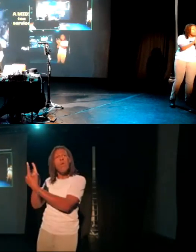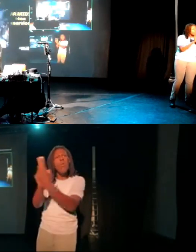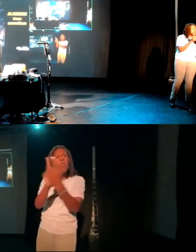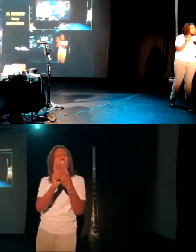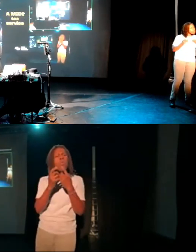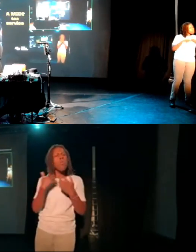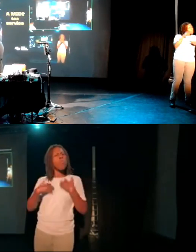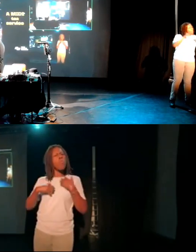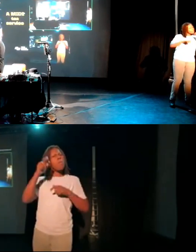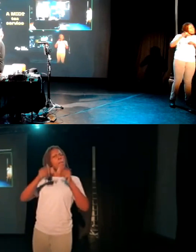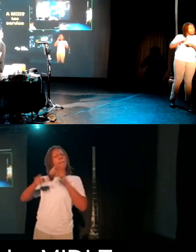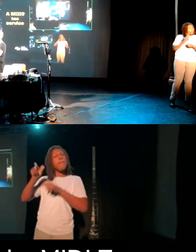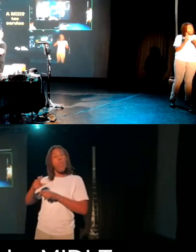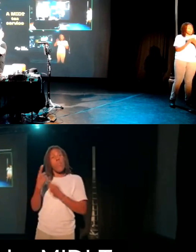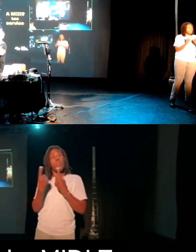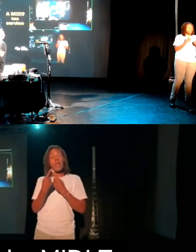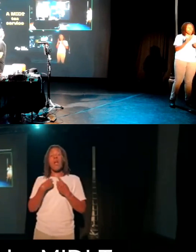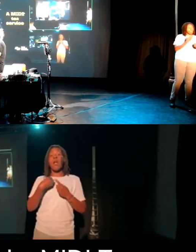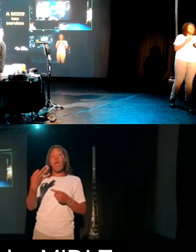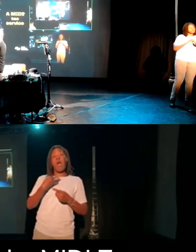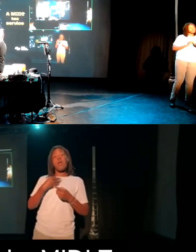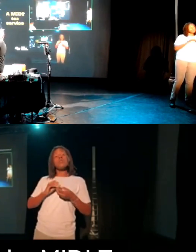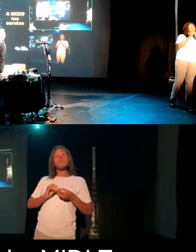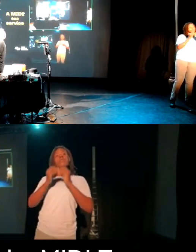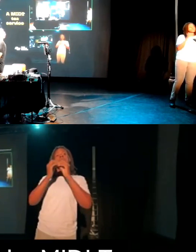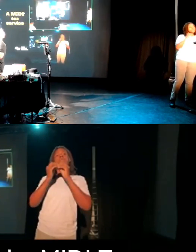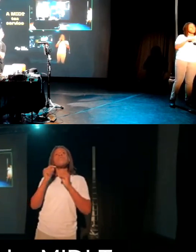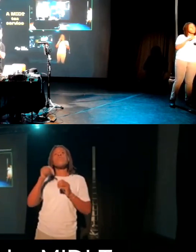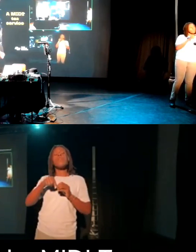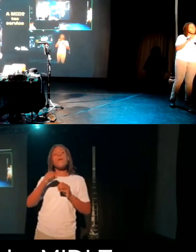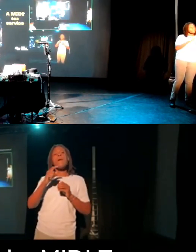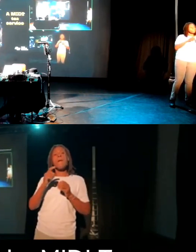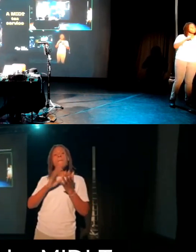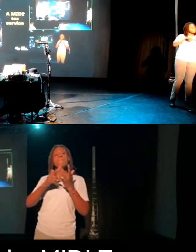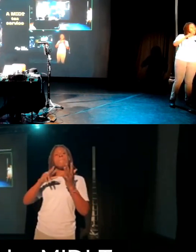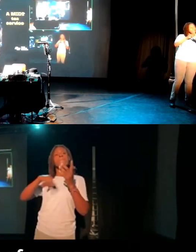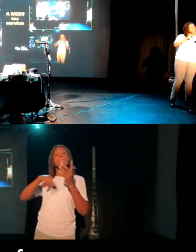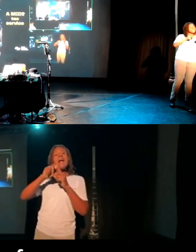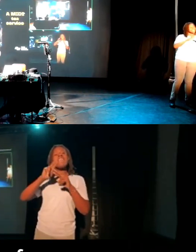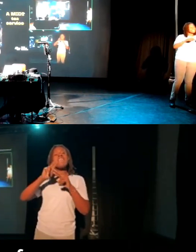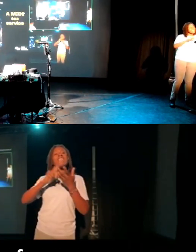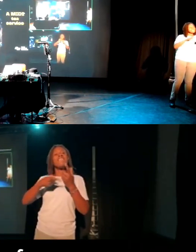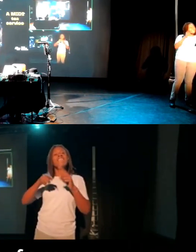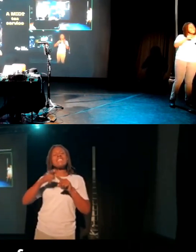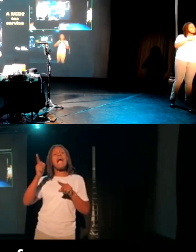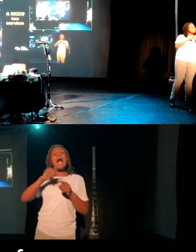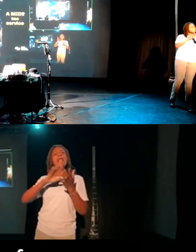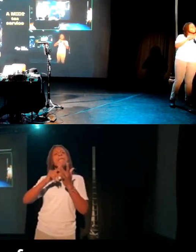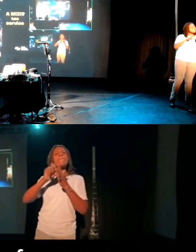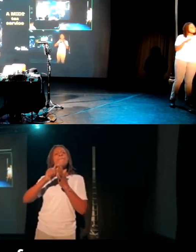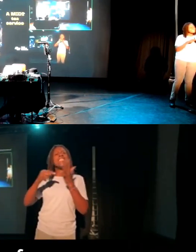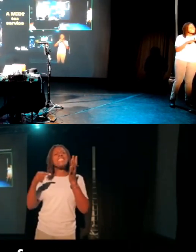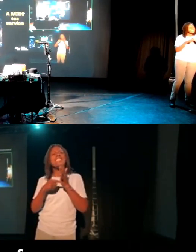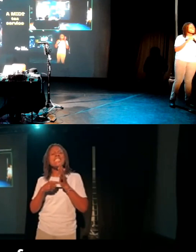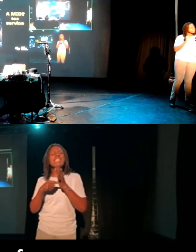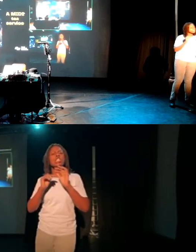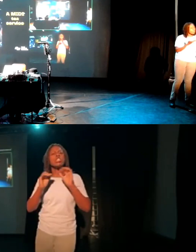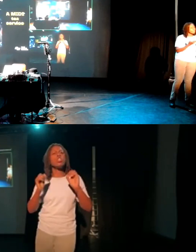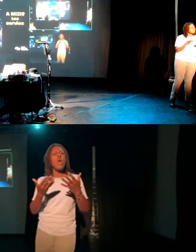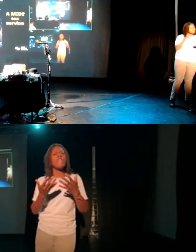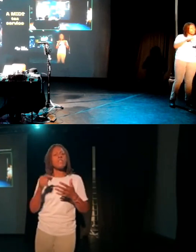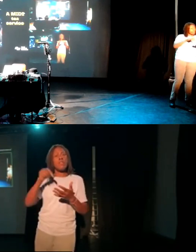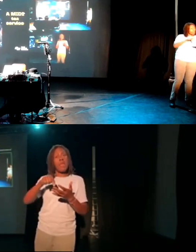the things I was asked to build was to use the mind flex, but also build a MIDI T service that was at the center of a piece of performance art.